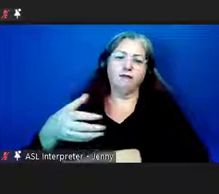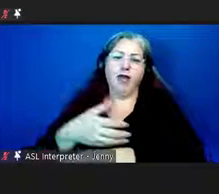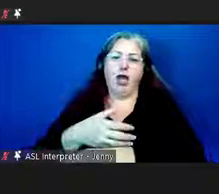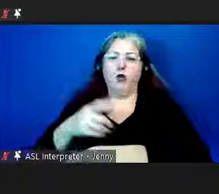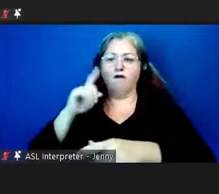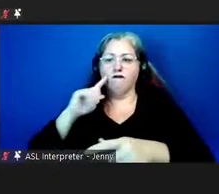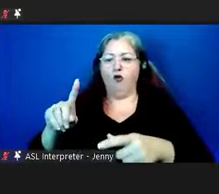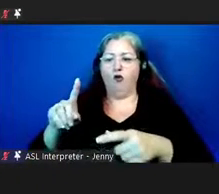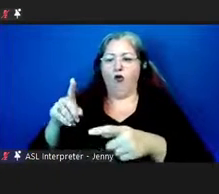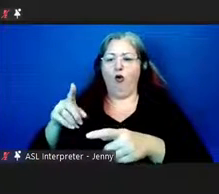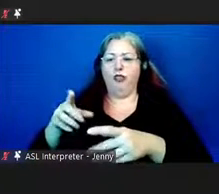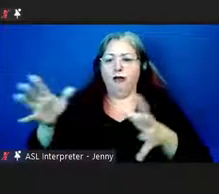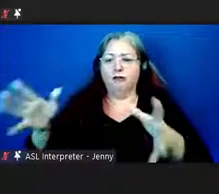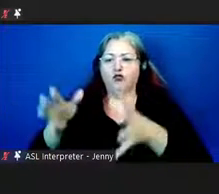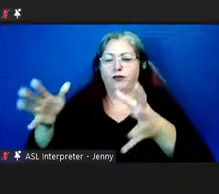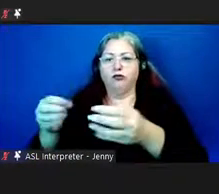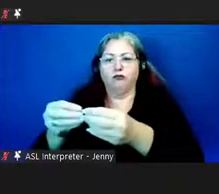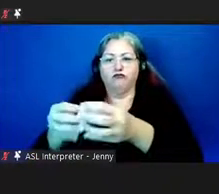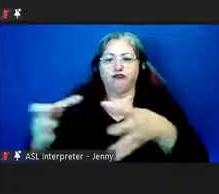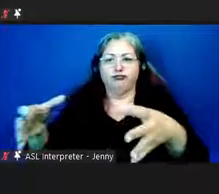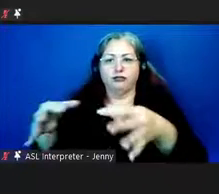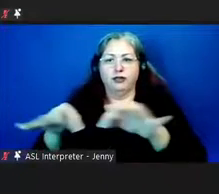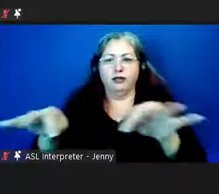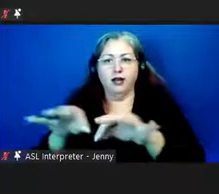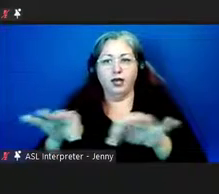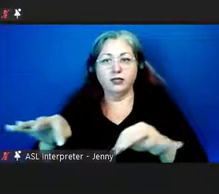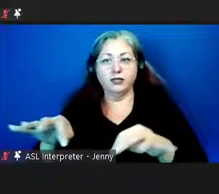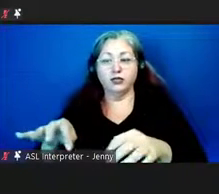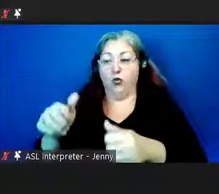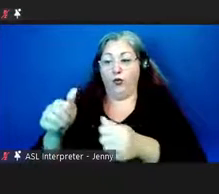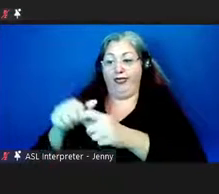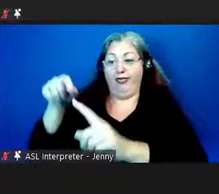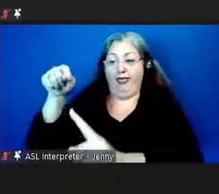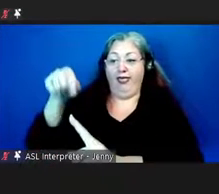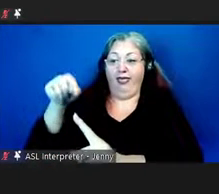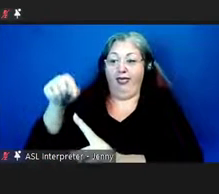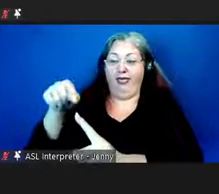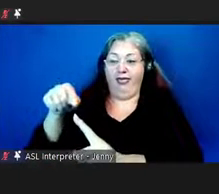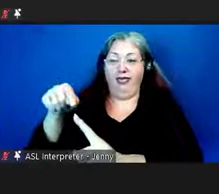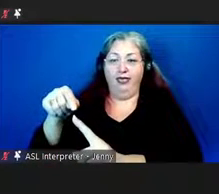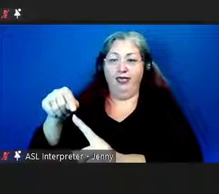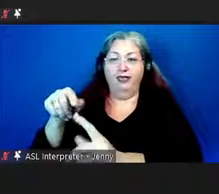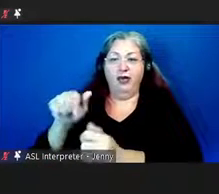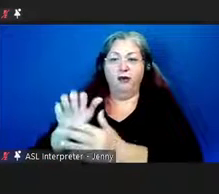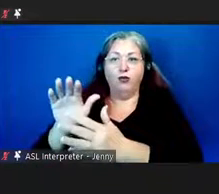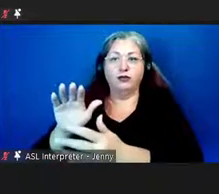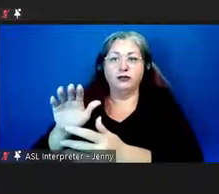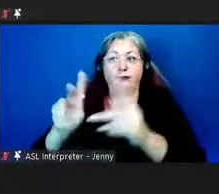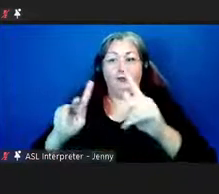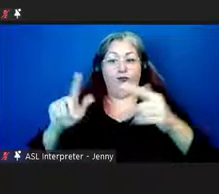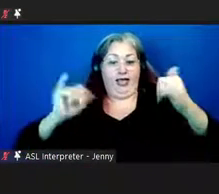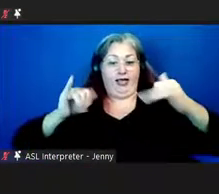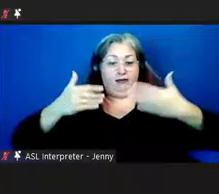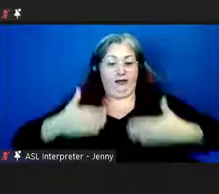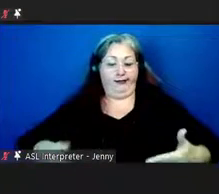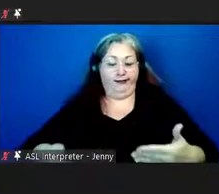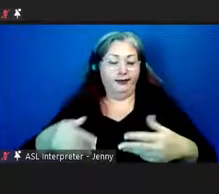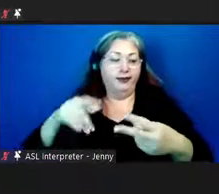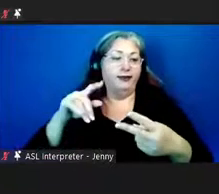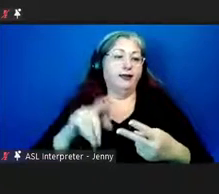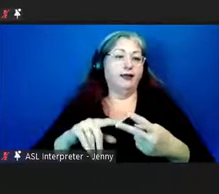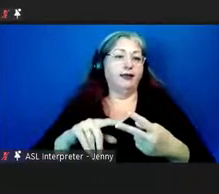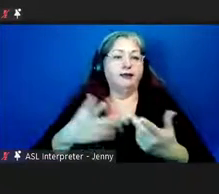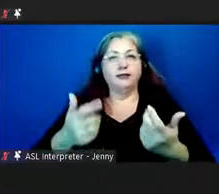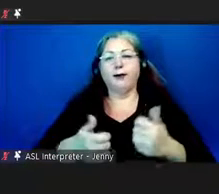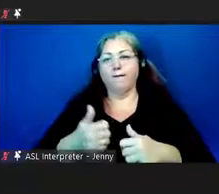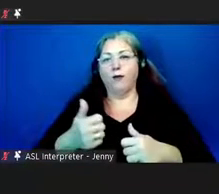revitalization movement. And it's through that, through that medium that people like me, which are